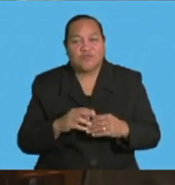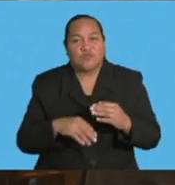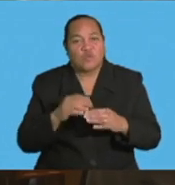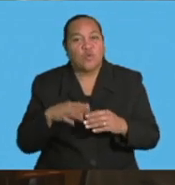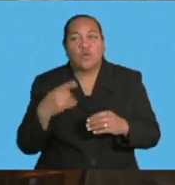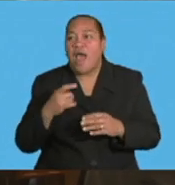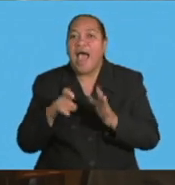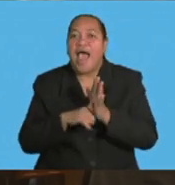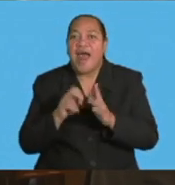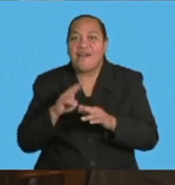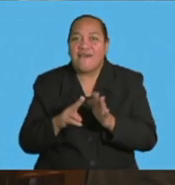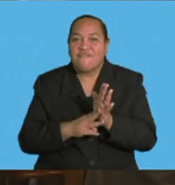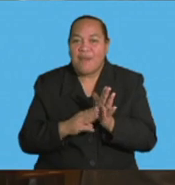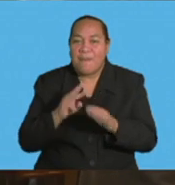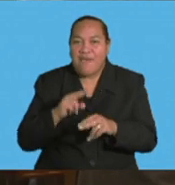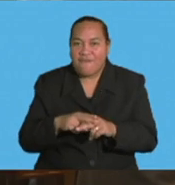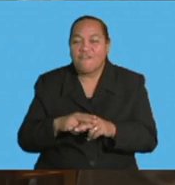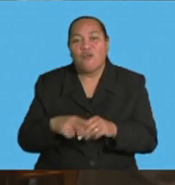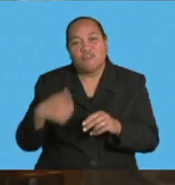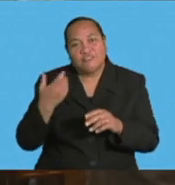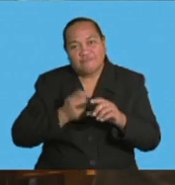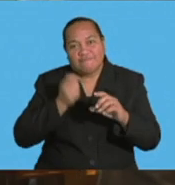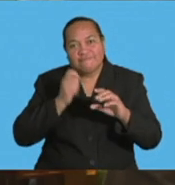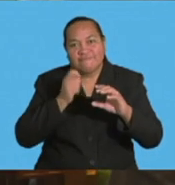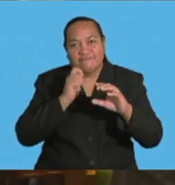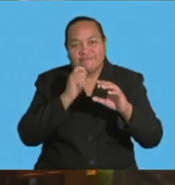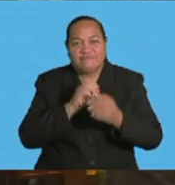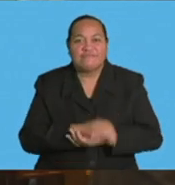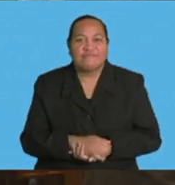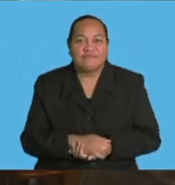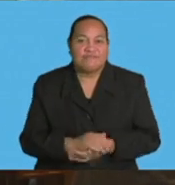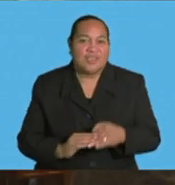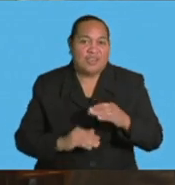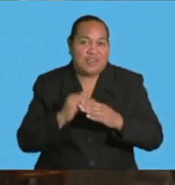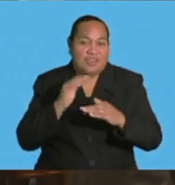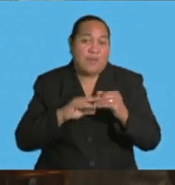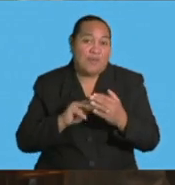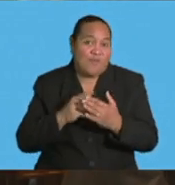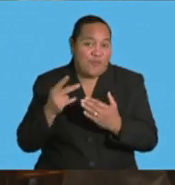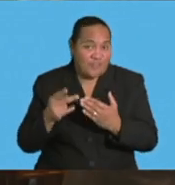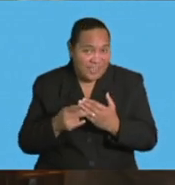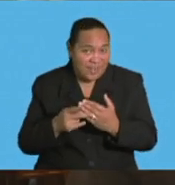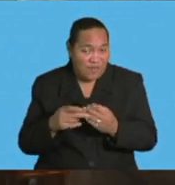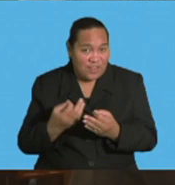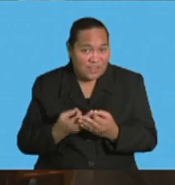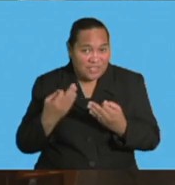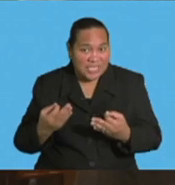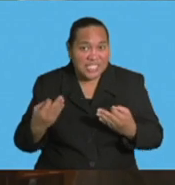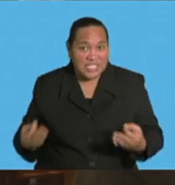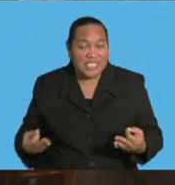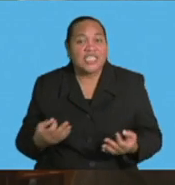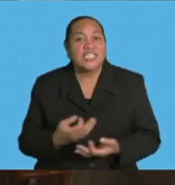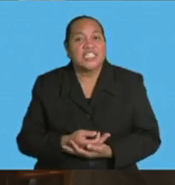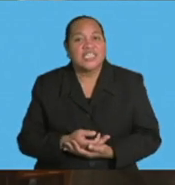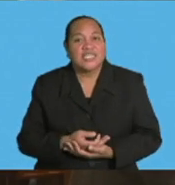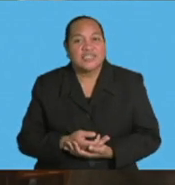RFMF. Those will remain. But part of this project is the additional facility that will